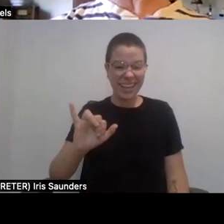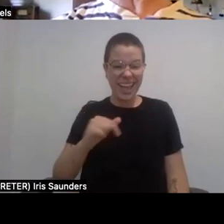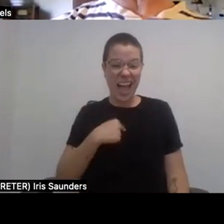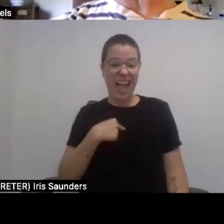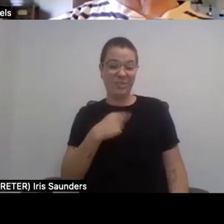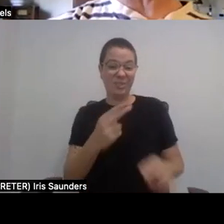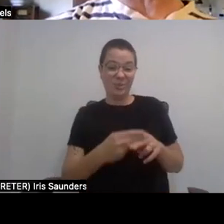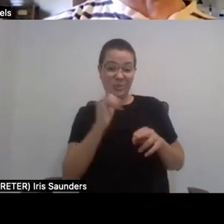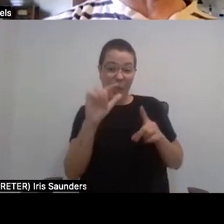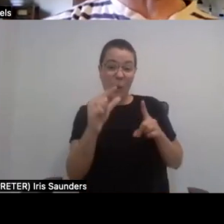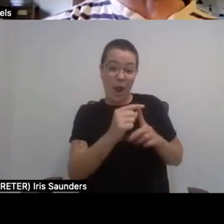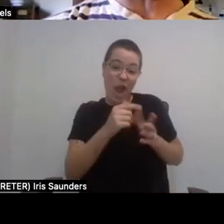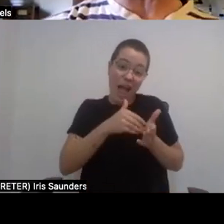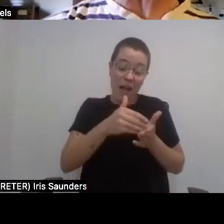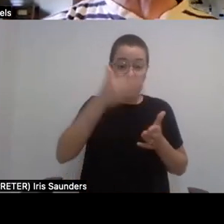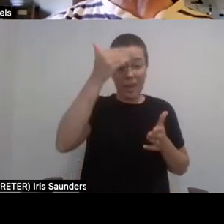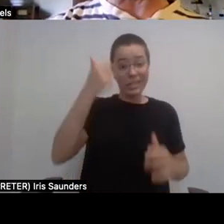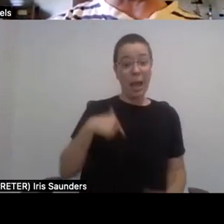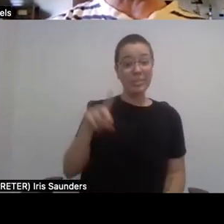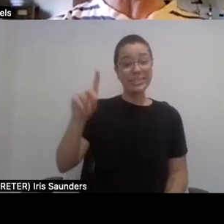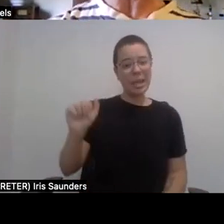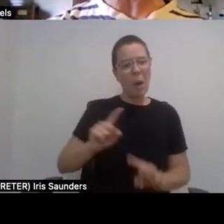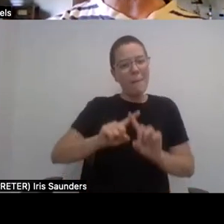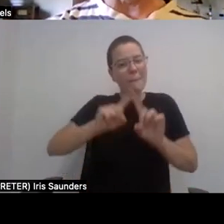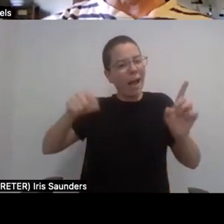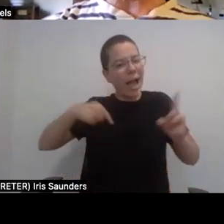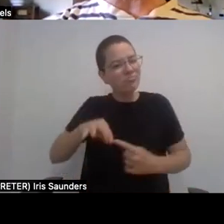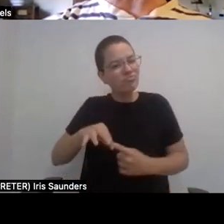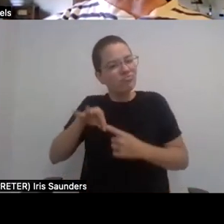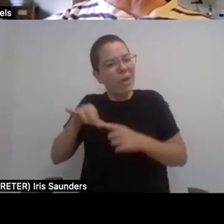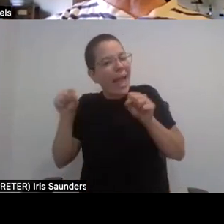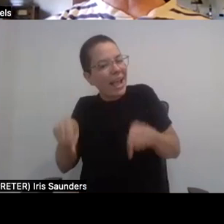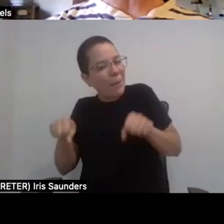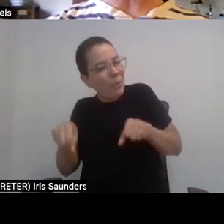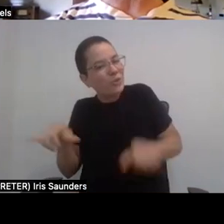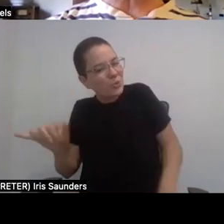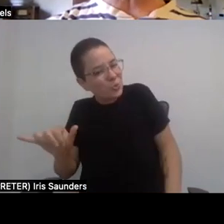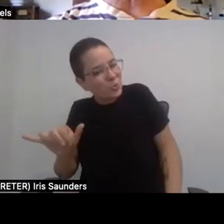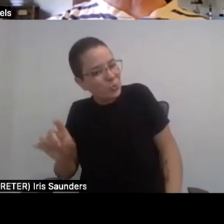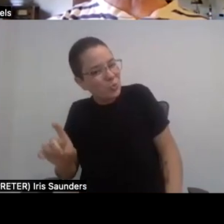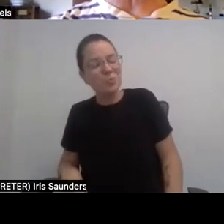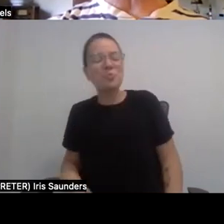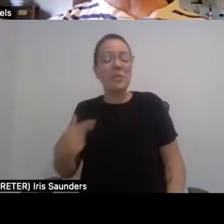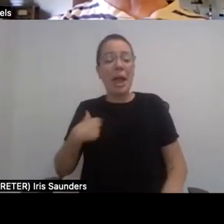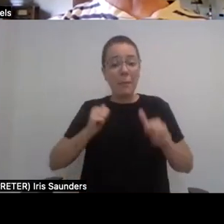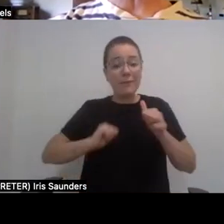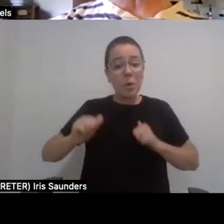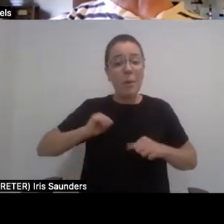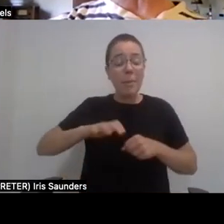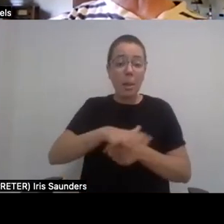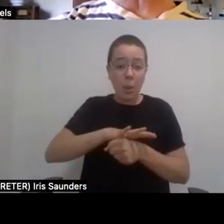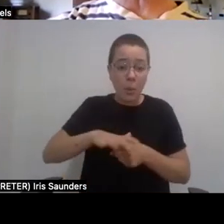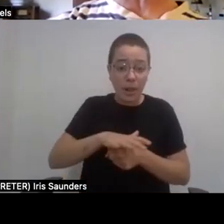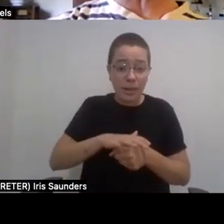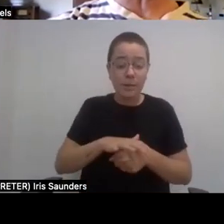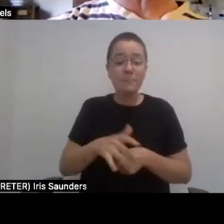uniquely quite able at the same time. So I perform locally. I'm a company member